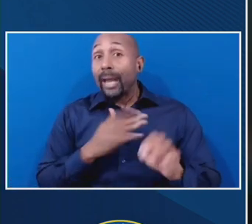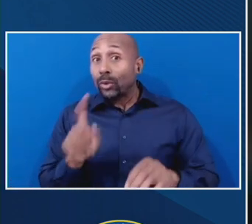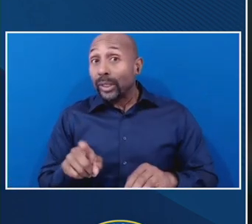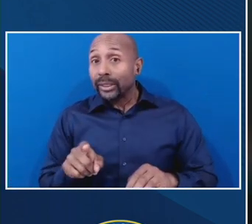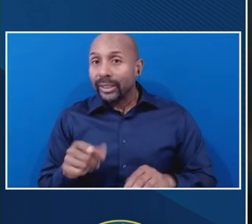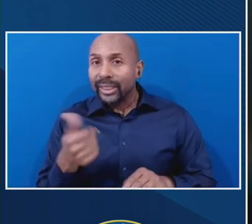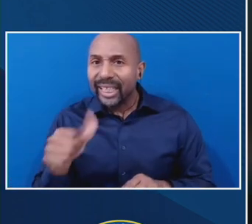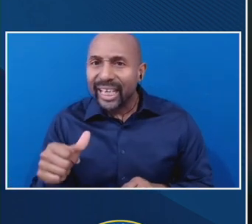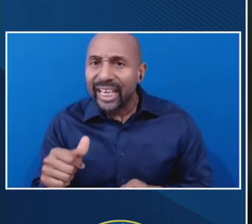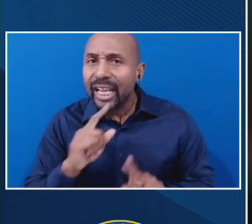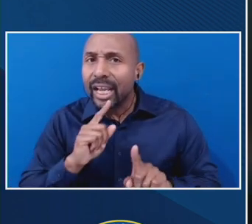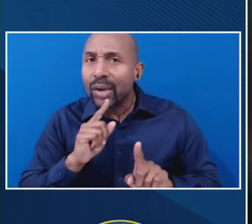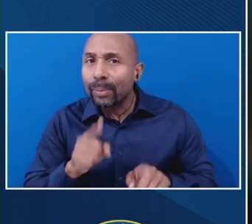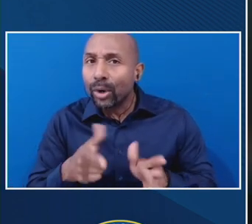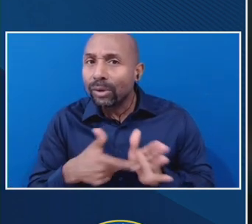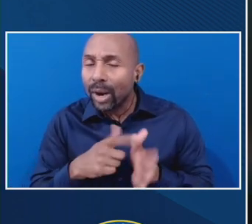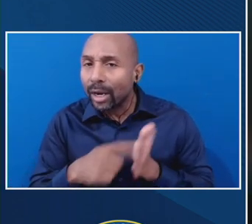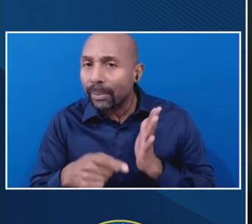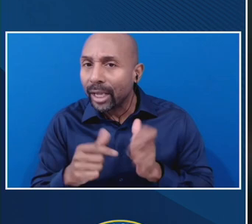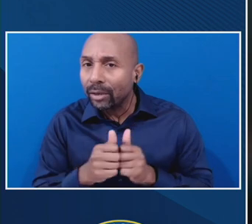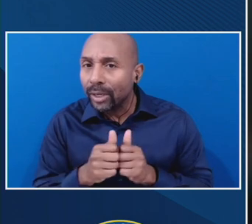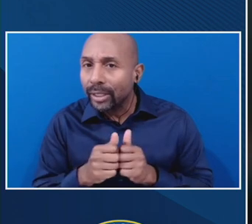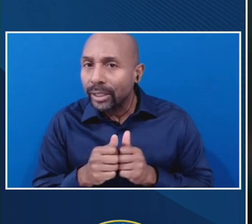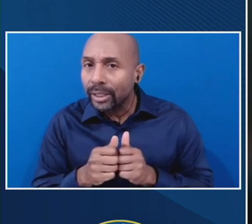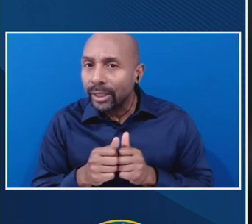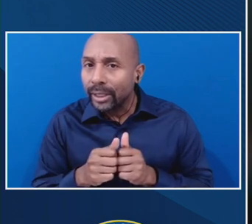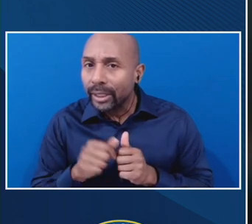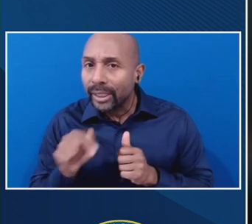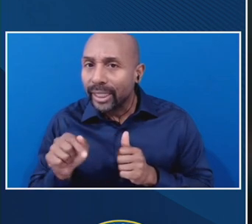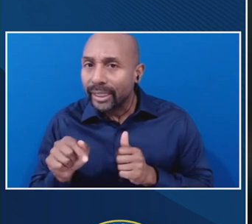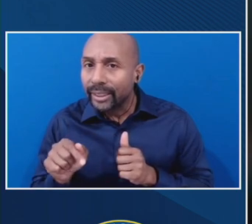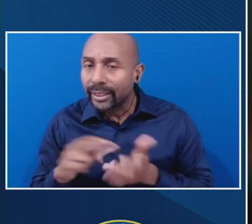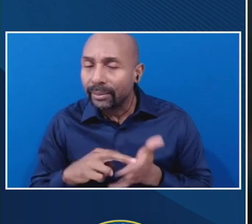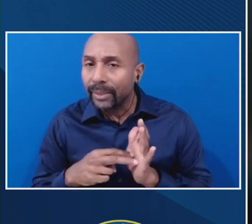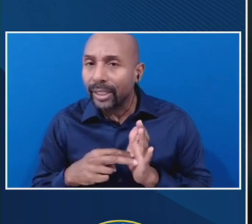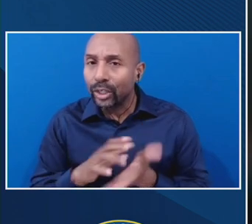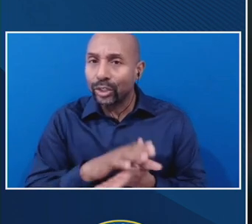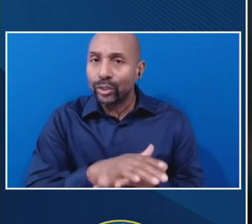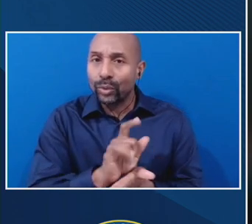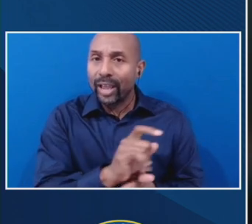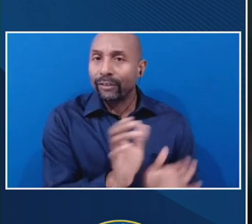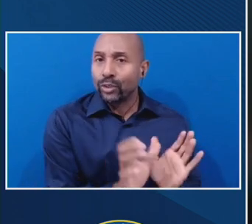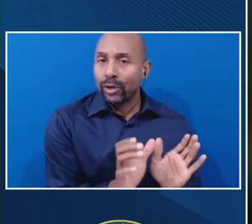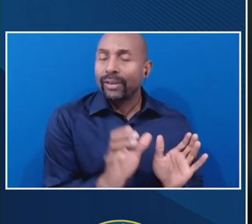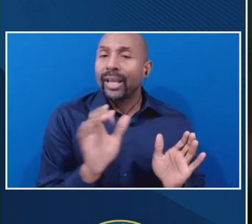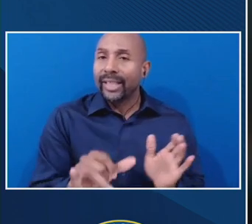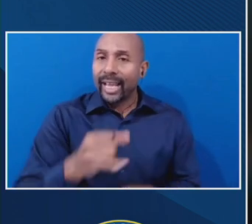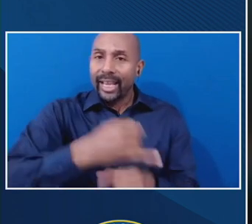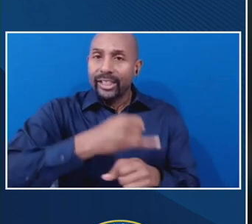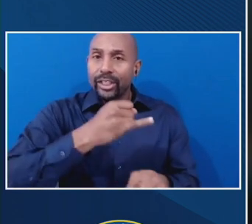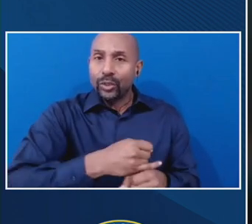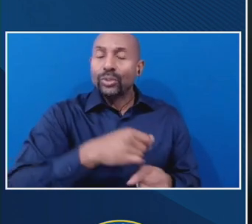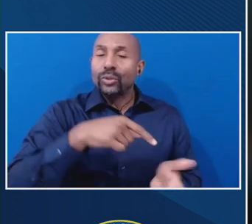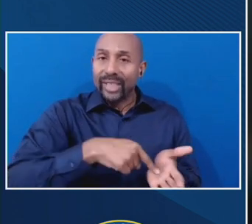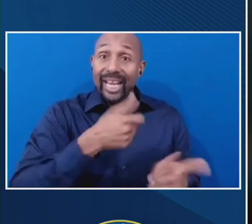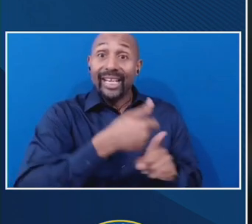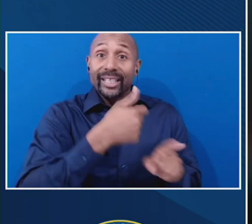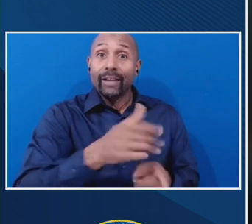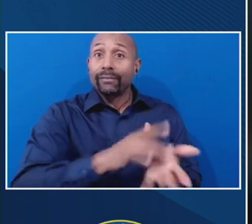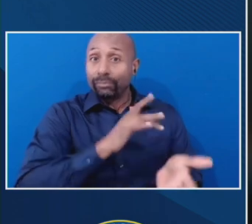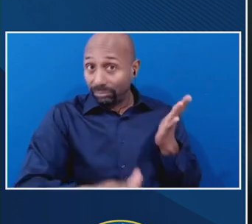this as far as, as far as the school certifying that the institutional debt has actually been waived? Um,